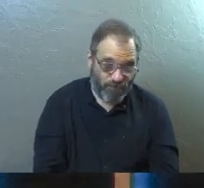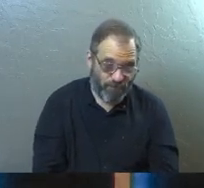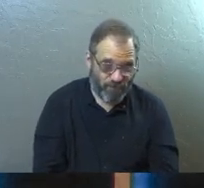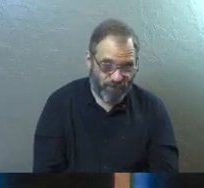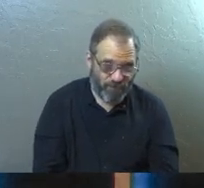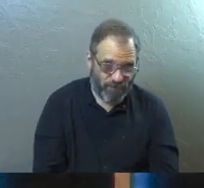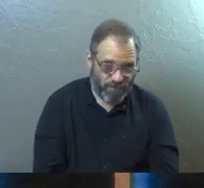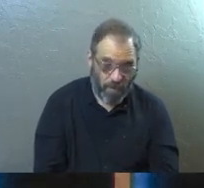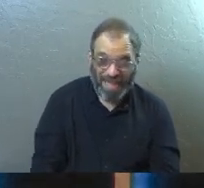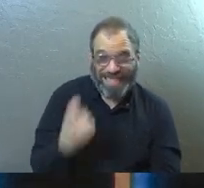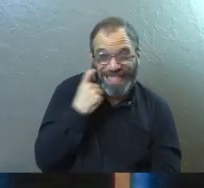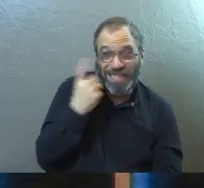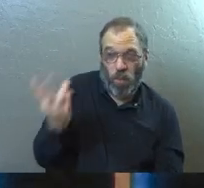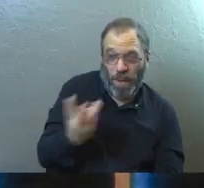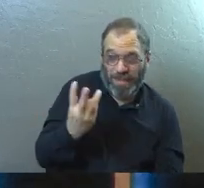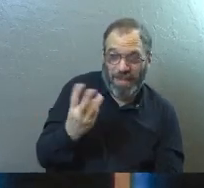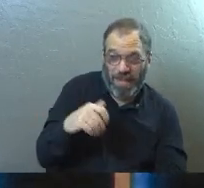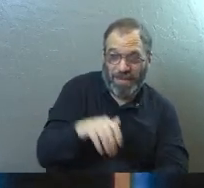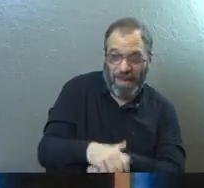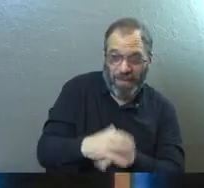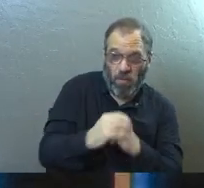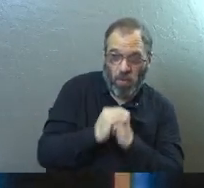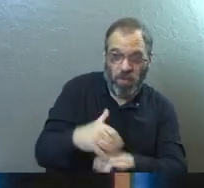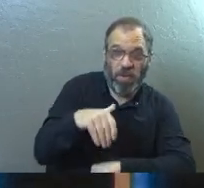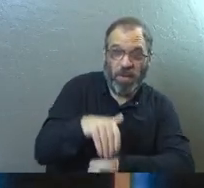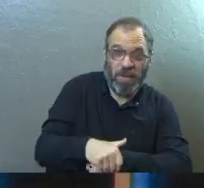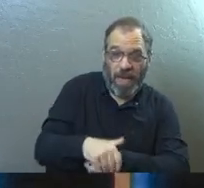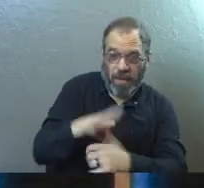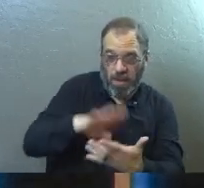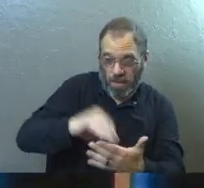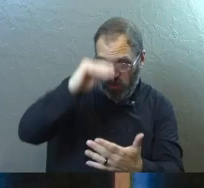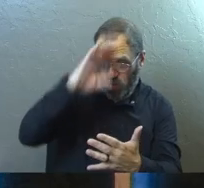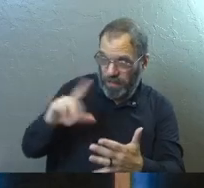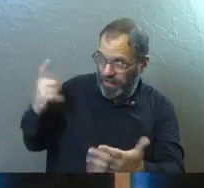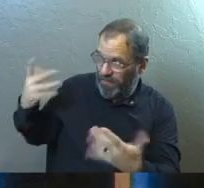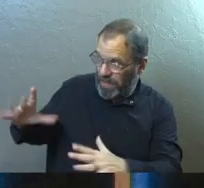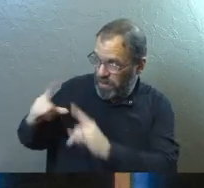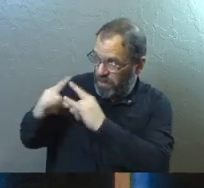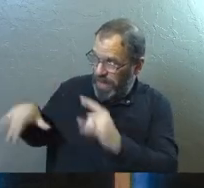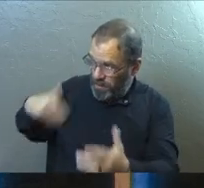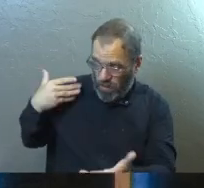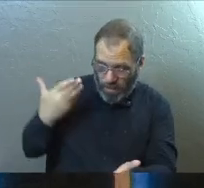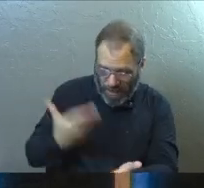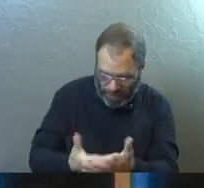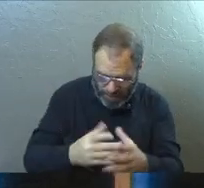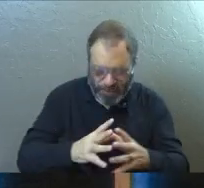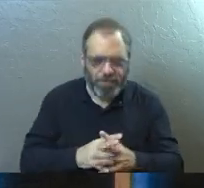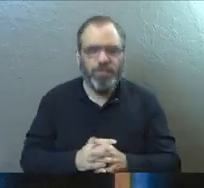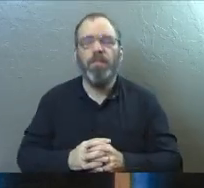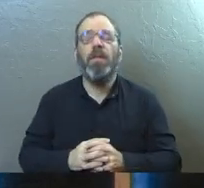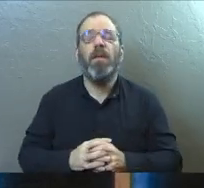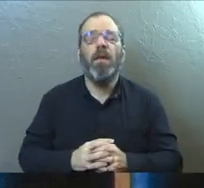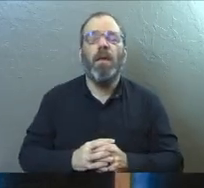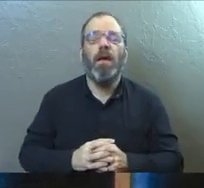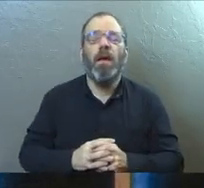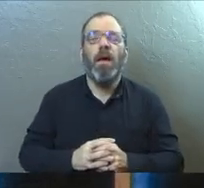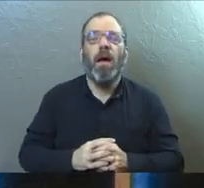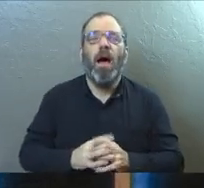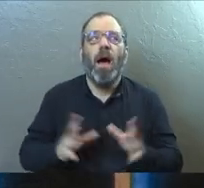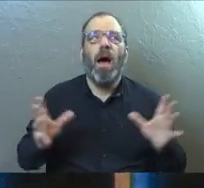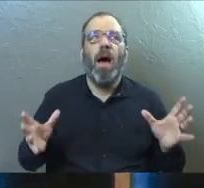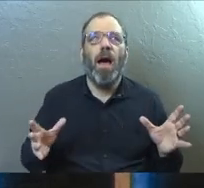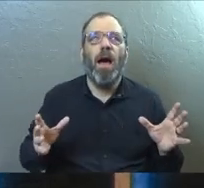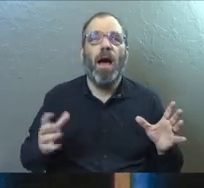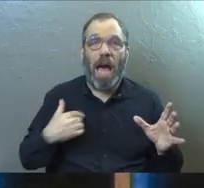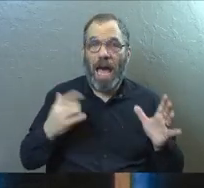This last Wednesday night, we had a worship night. And our students had just gotten back from camp. And I